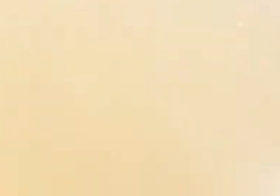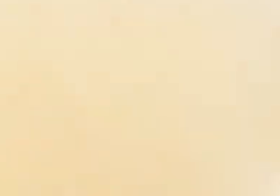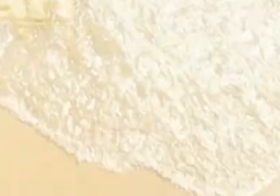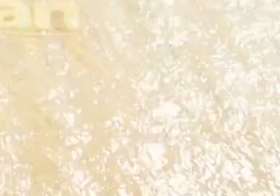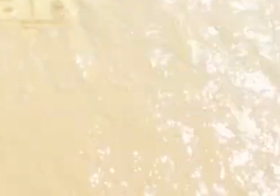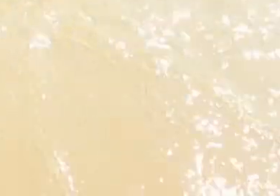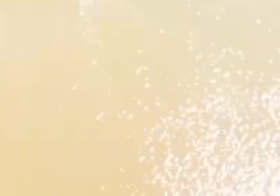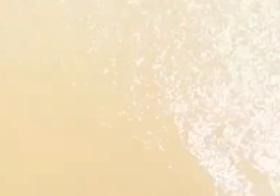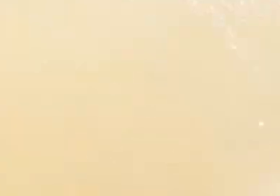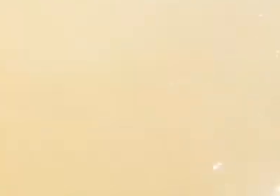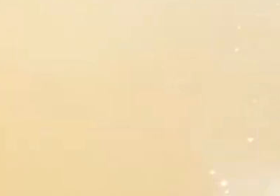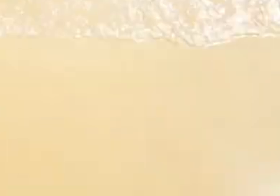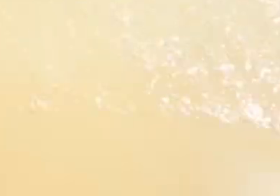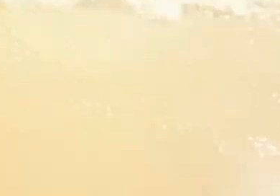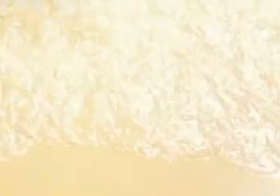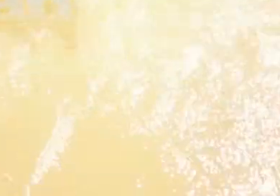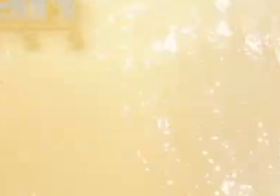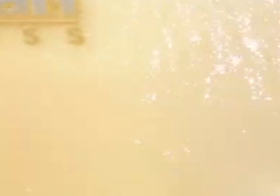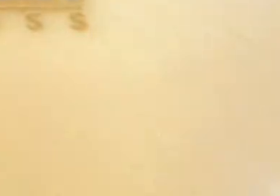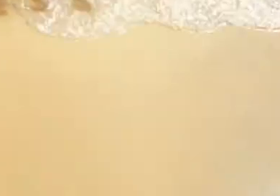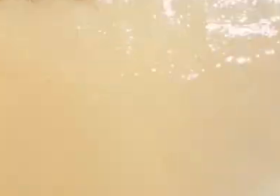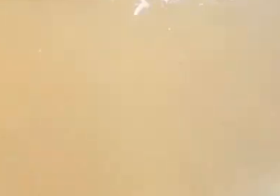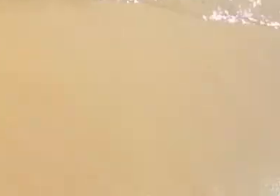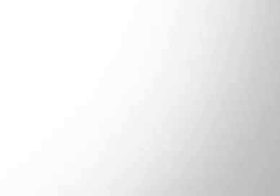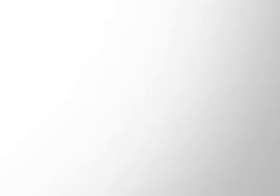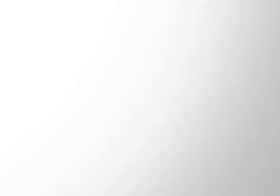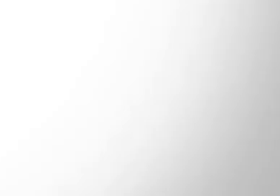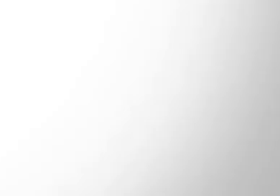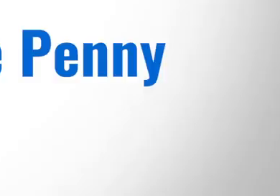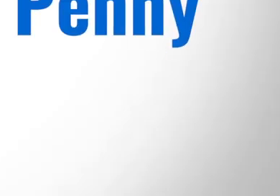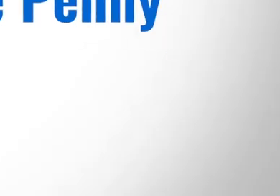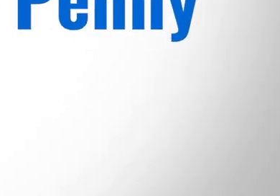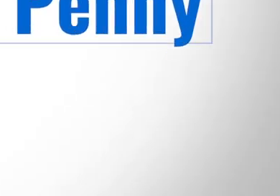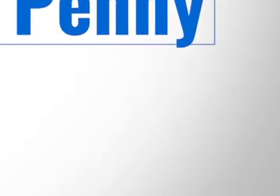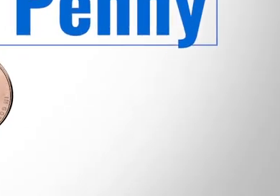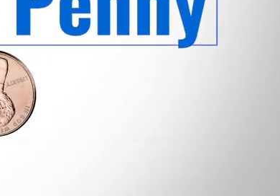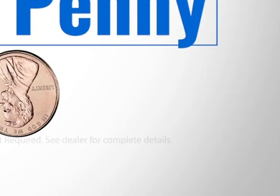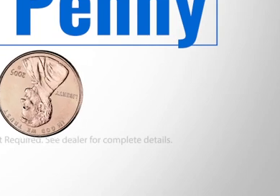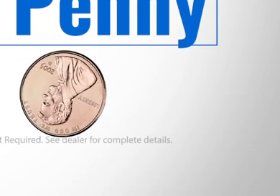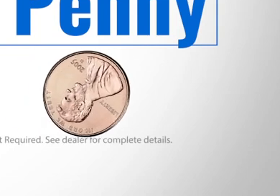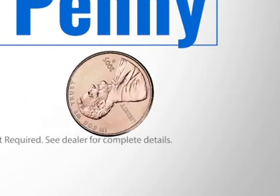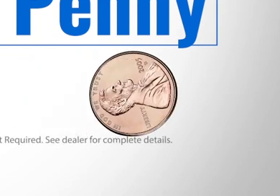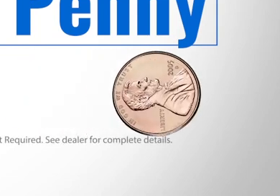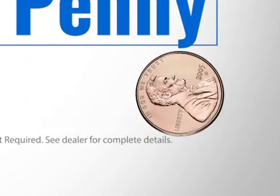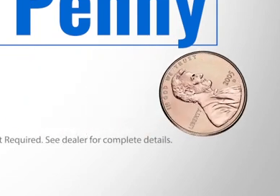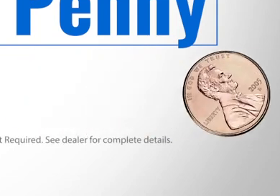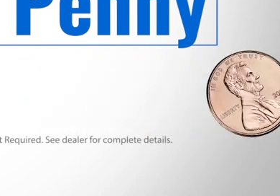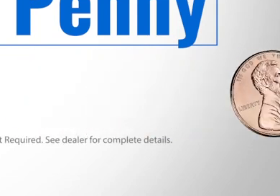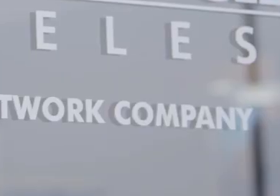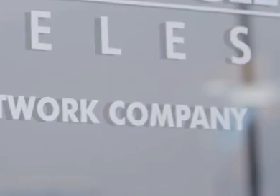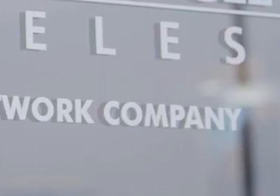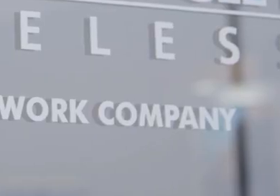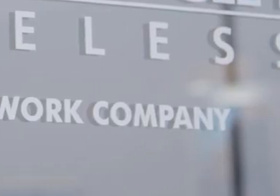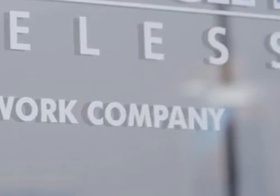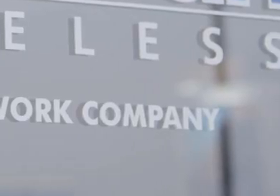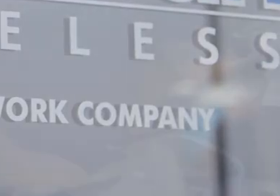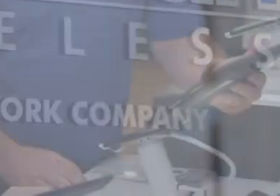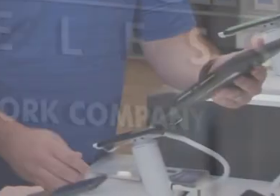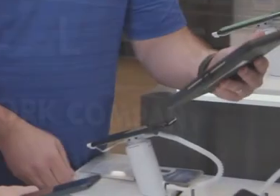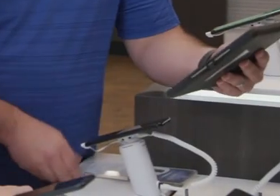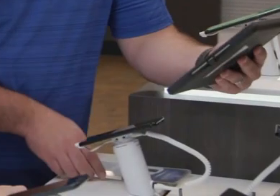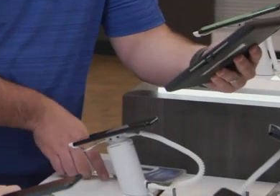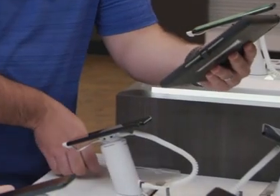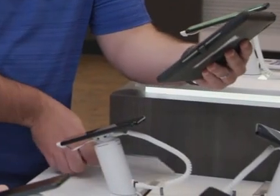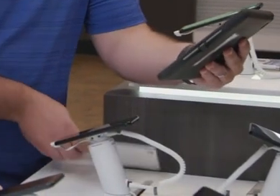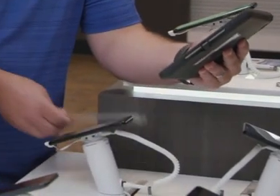Summer is here and the 12 mini deal just got even hotter. The iPhone 12 mini is now one penny with a two-year contract. Visit an Appalachian